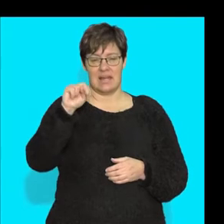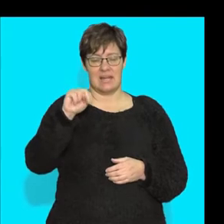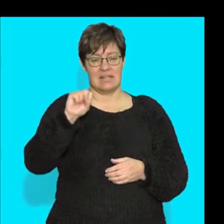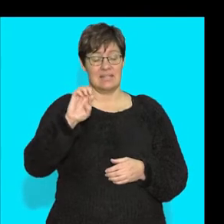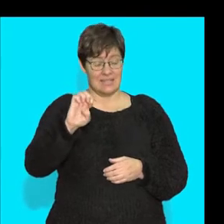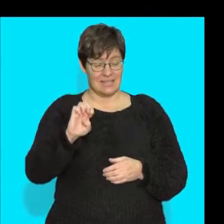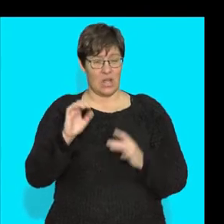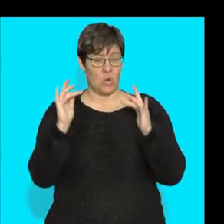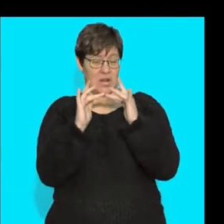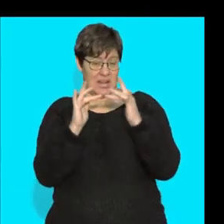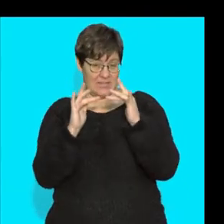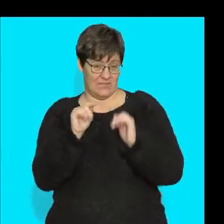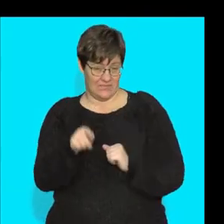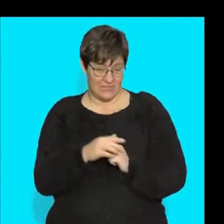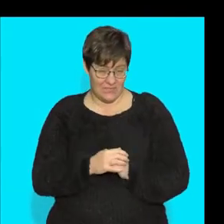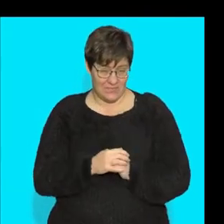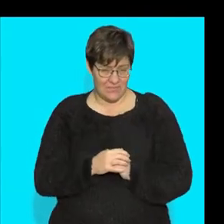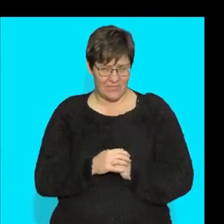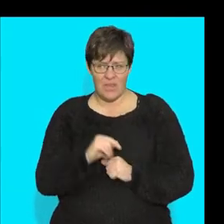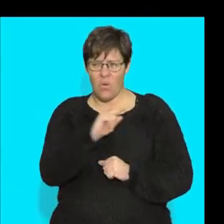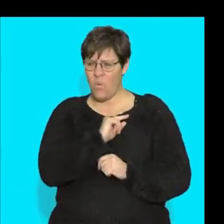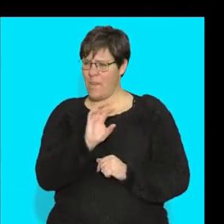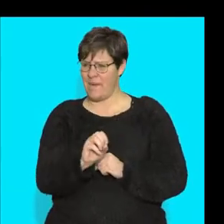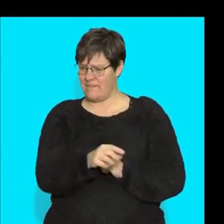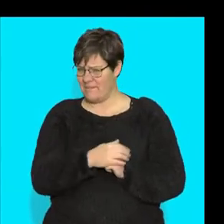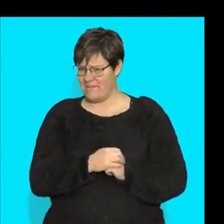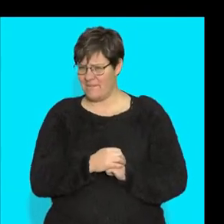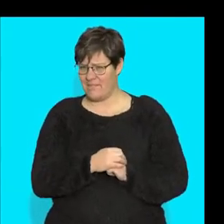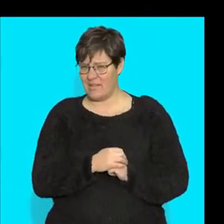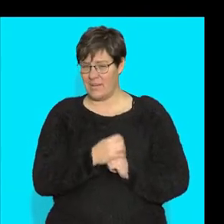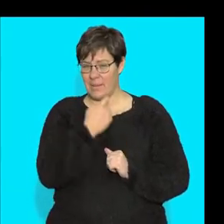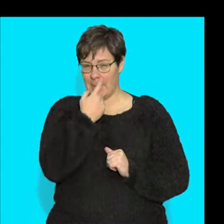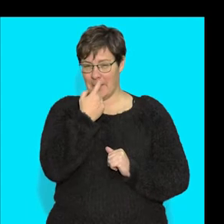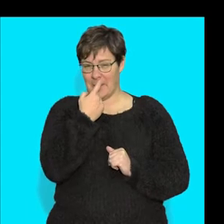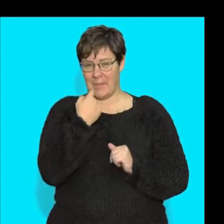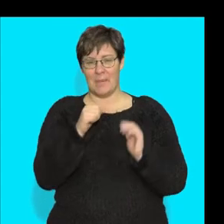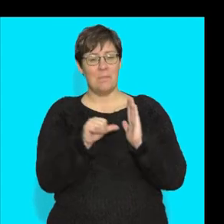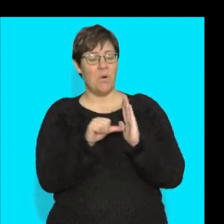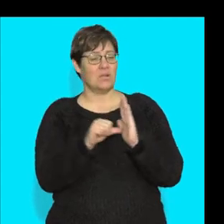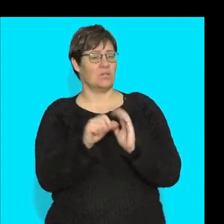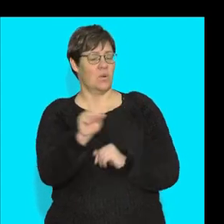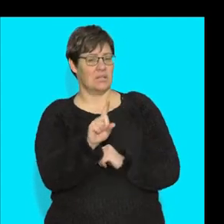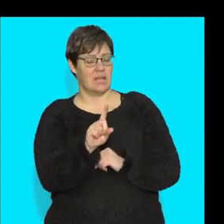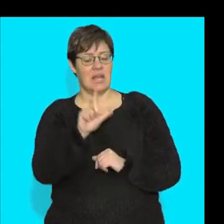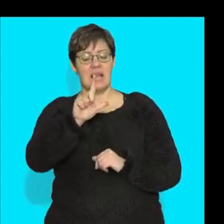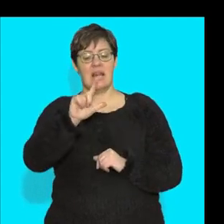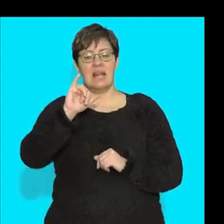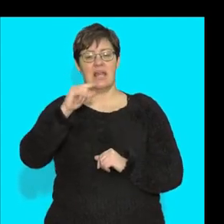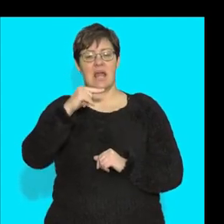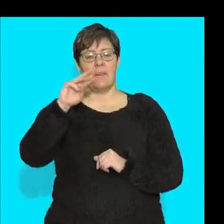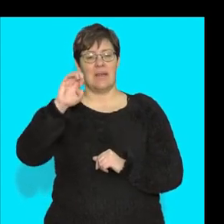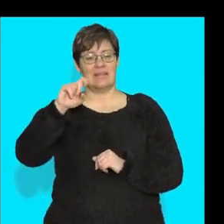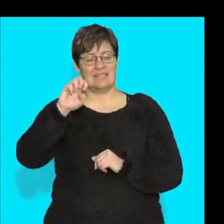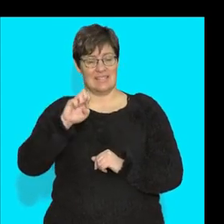tissue. So guys, why have I got this over here? All right. Very important. What does a ligament do? A ligament